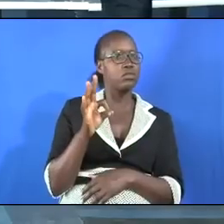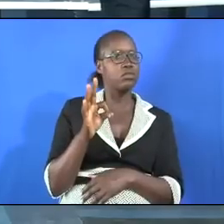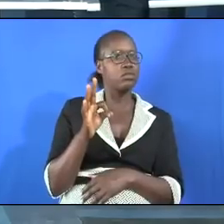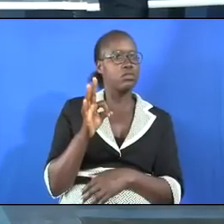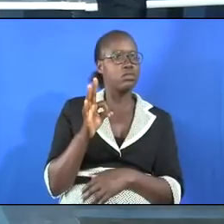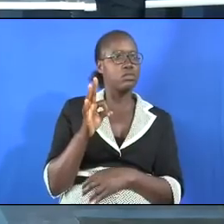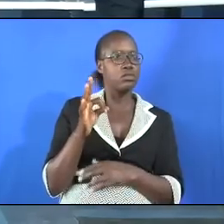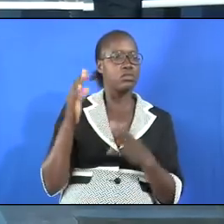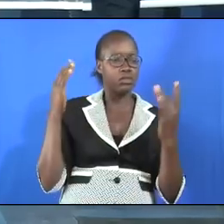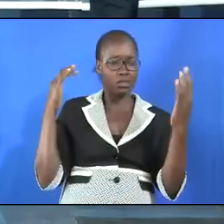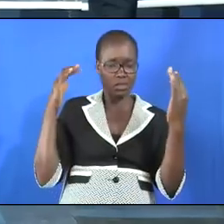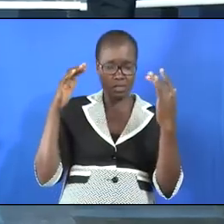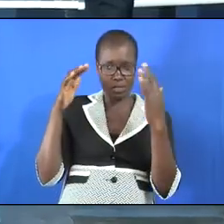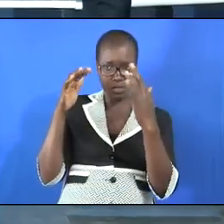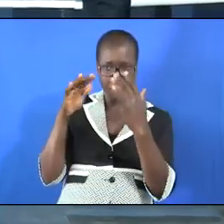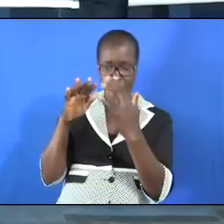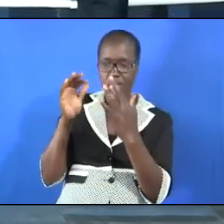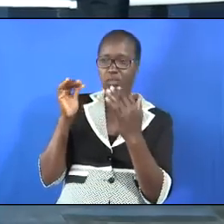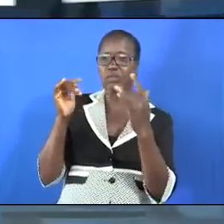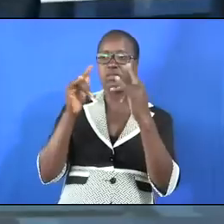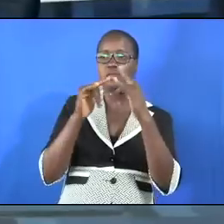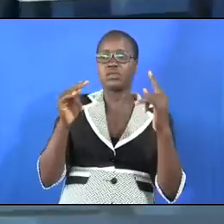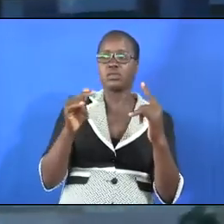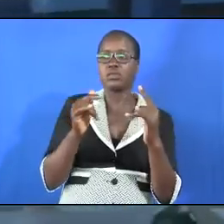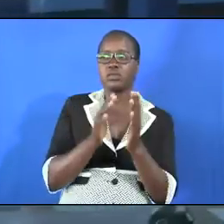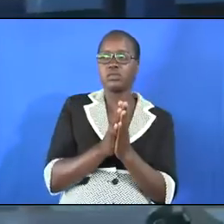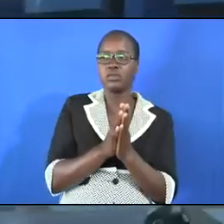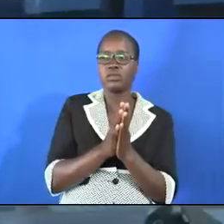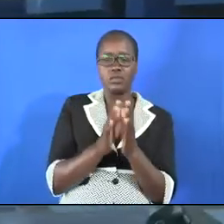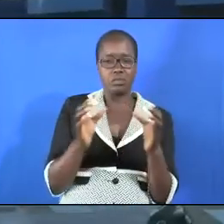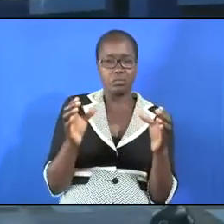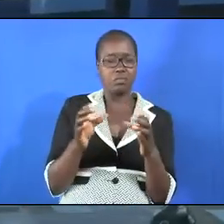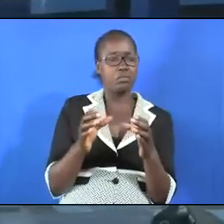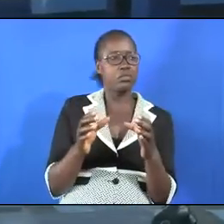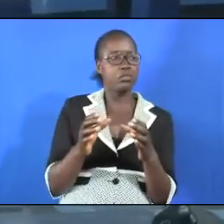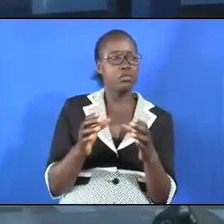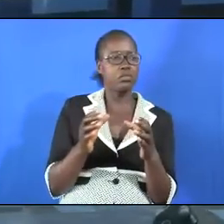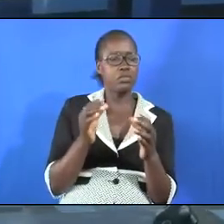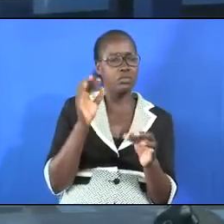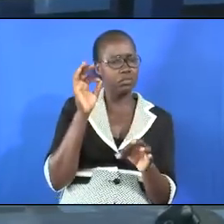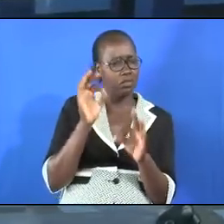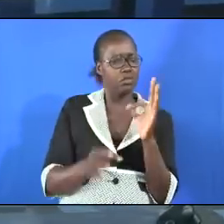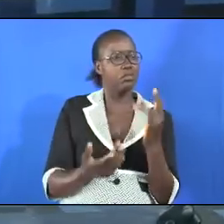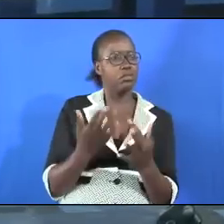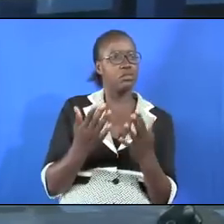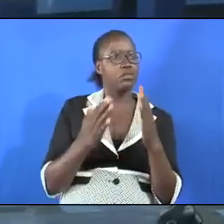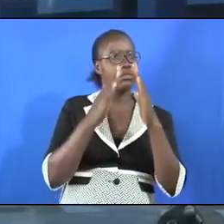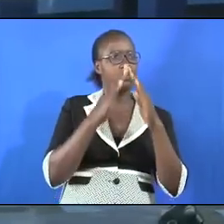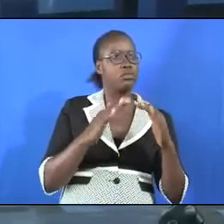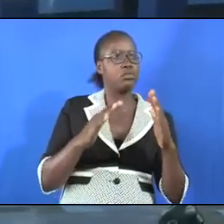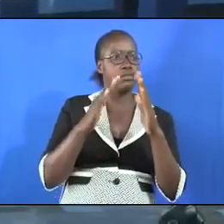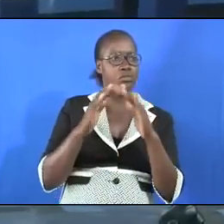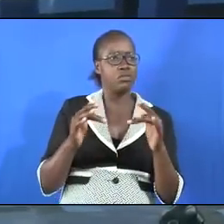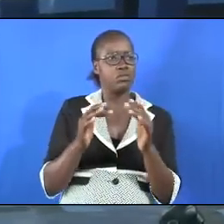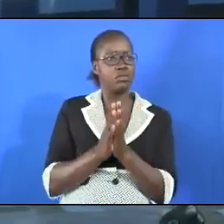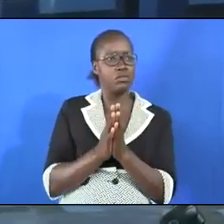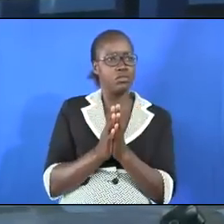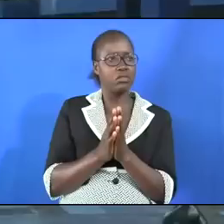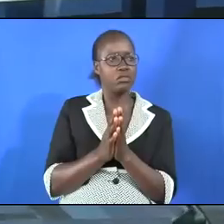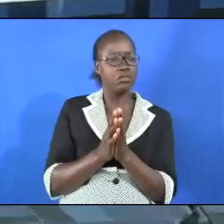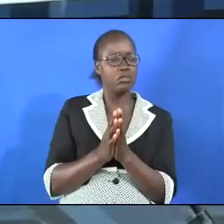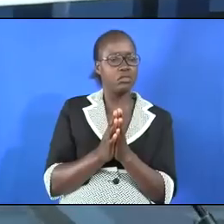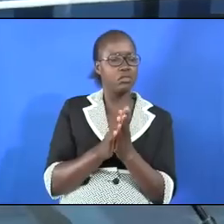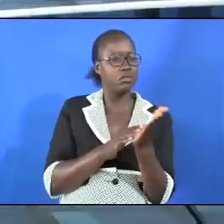raiders who raided our country burned the houses of our houses and demolished and